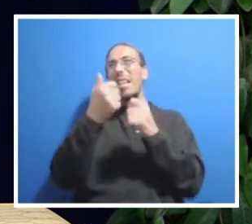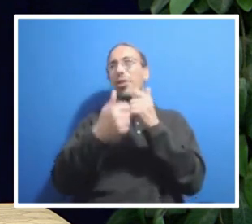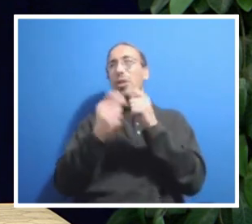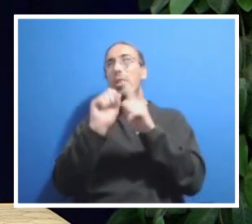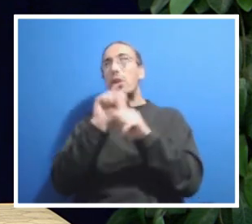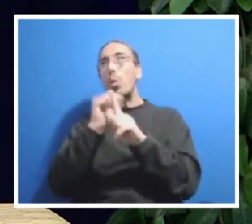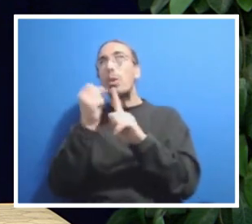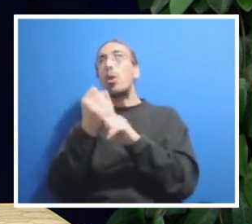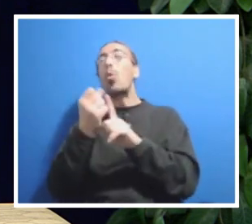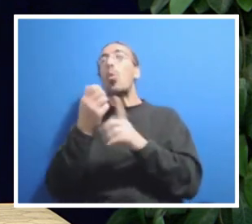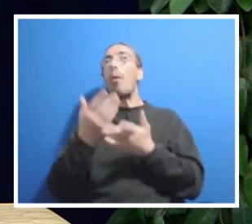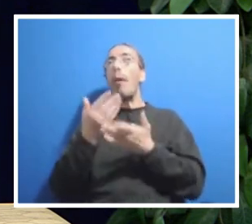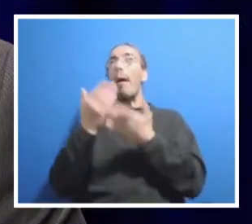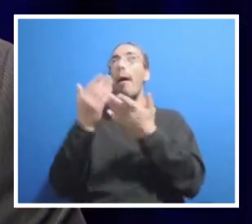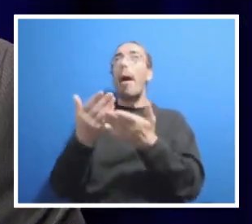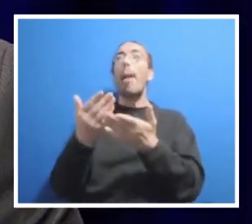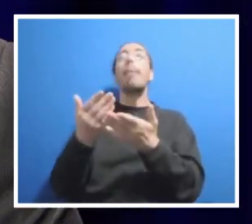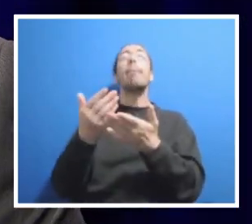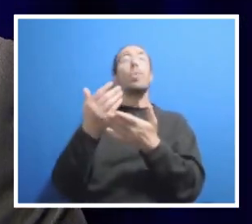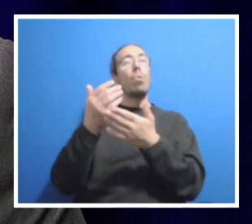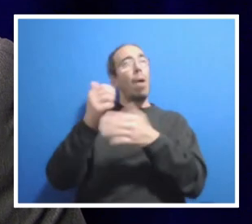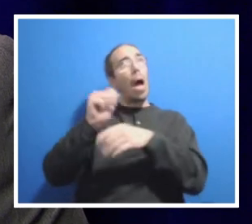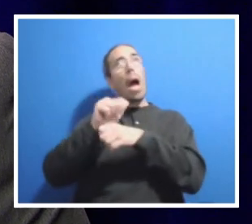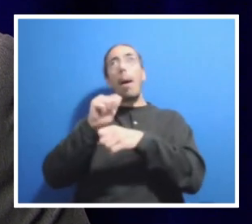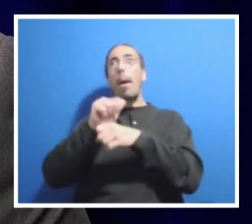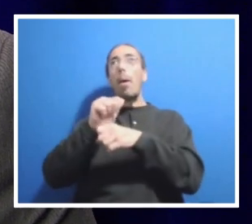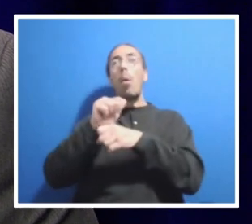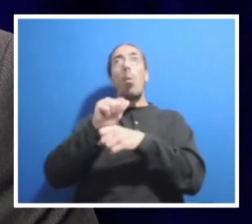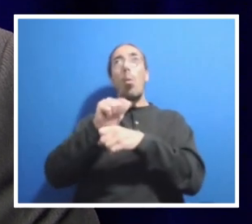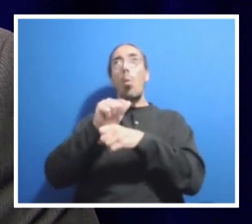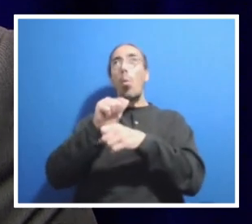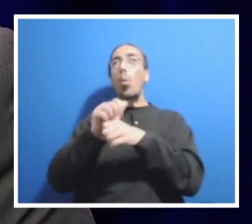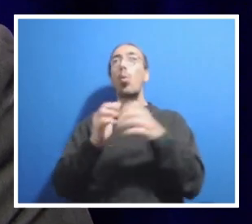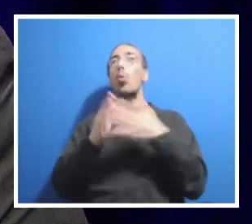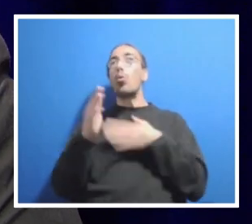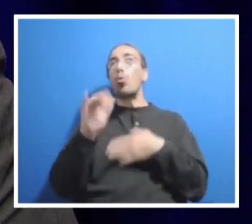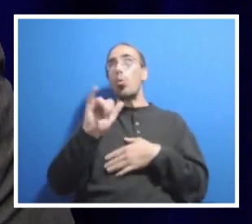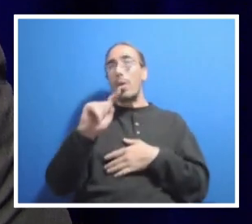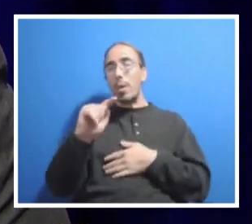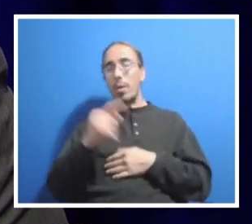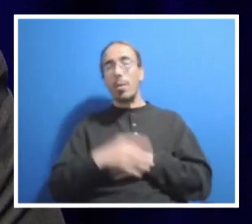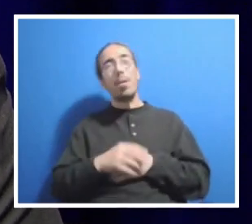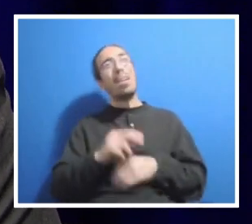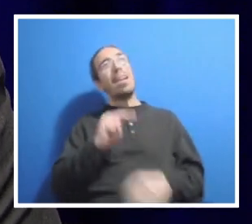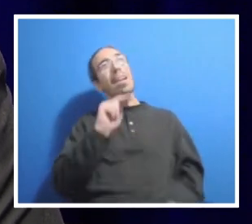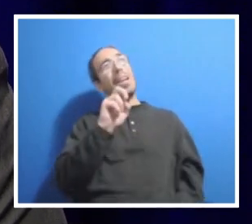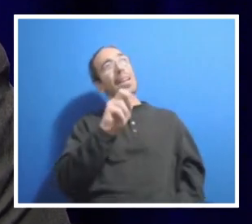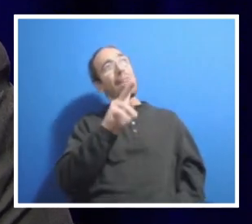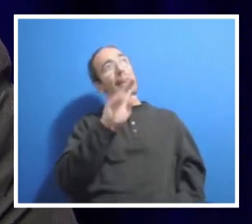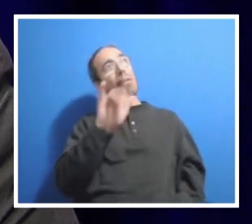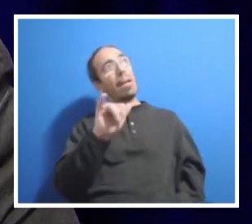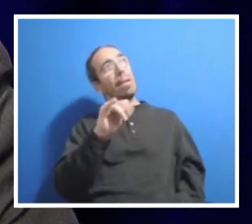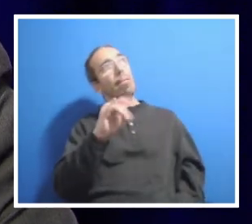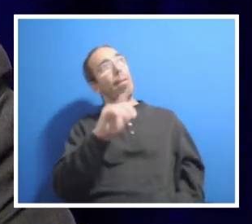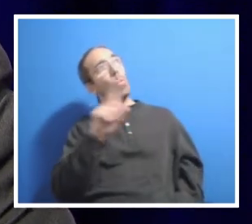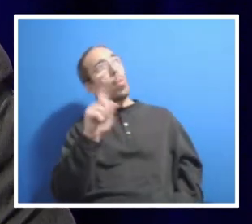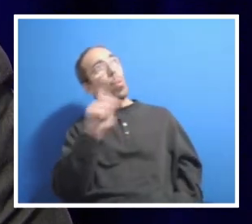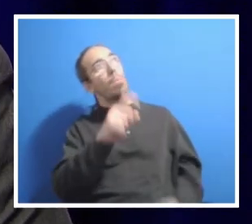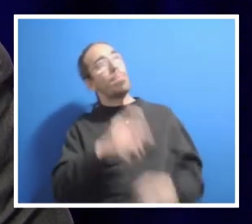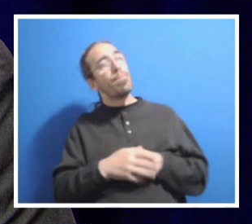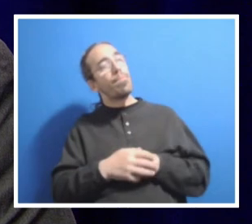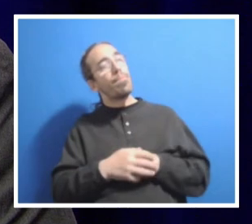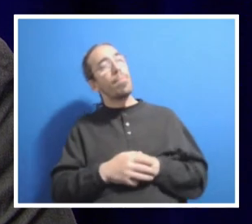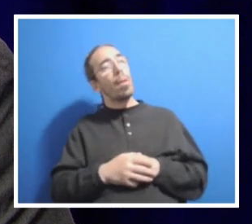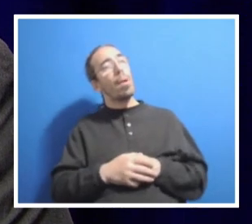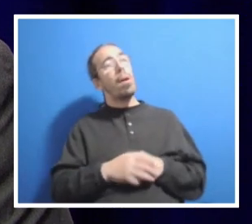walk you through it. Thank you. Neely, this next question is for you. A person noted coming